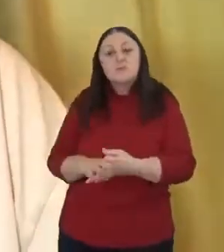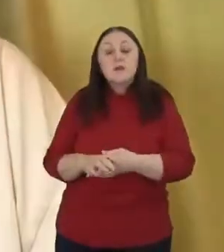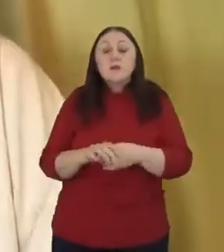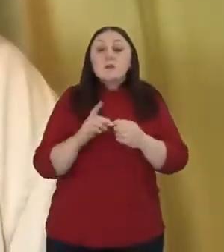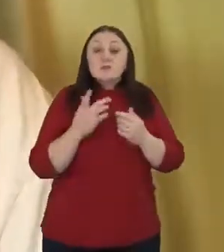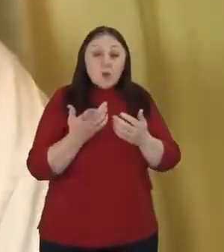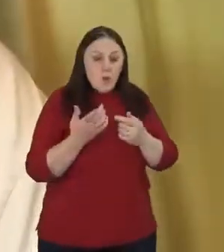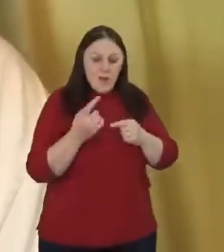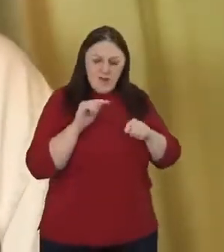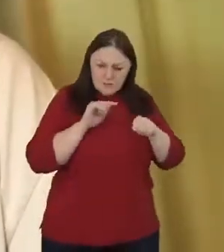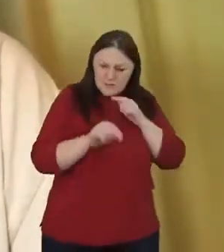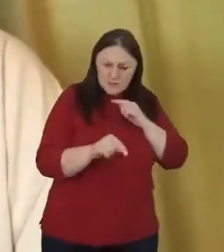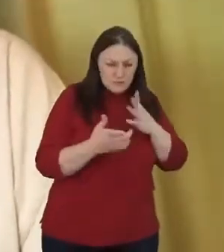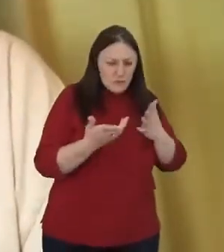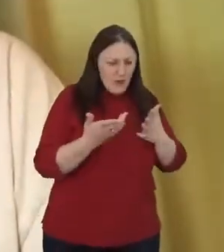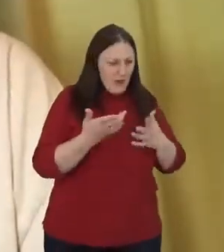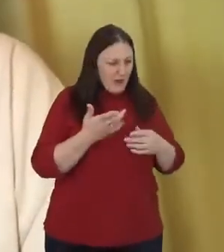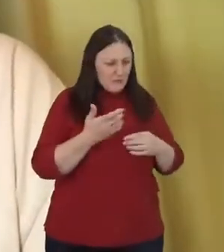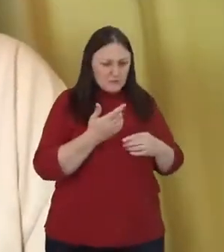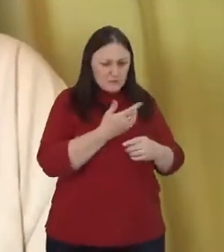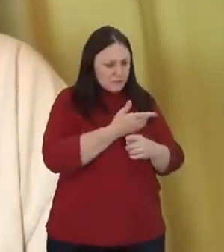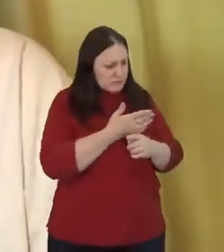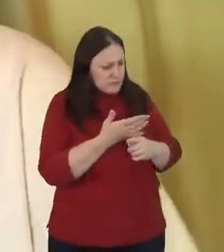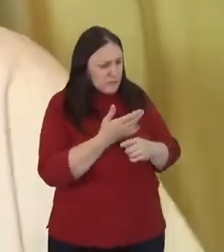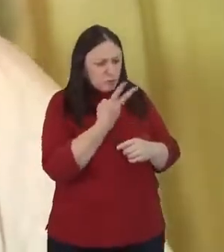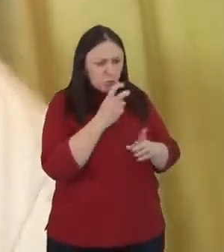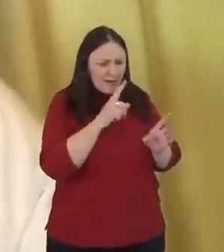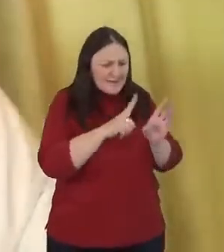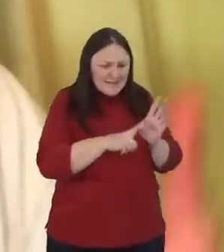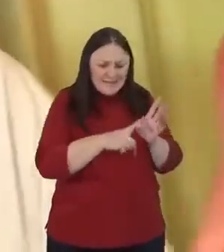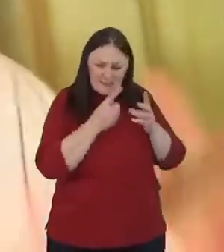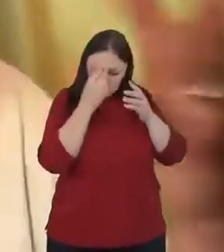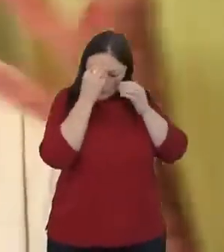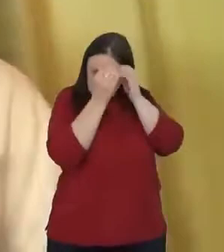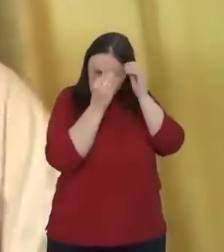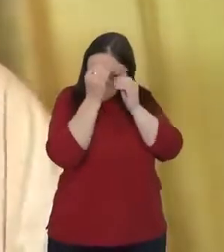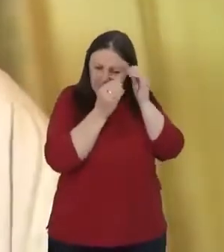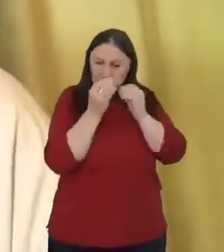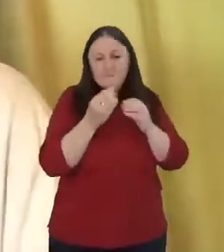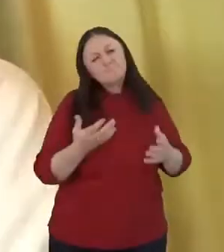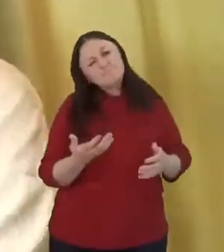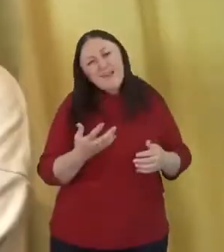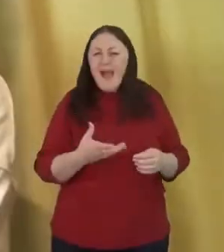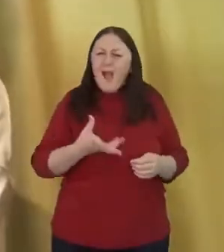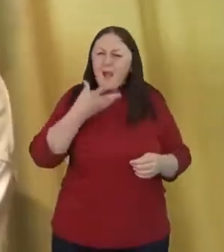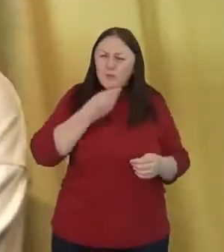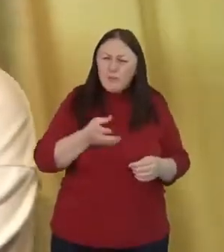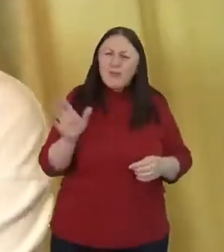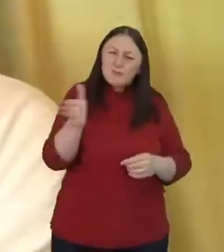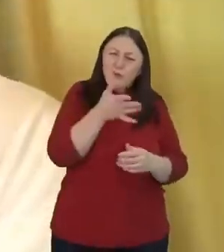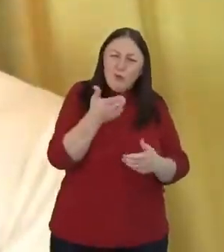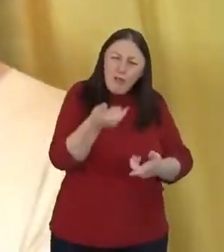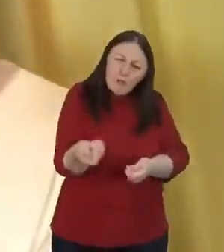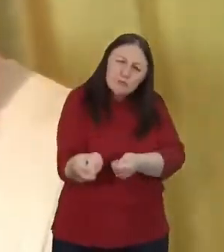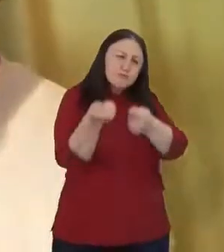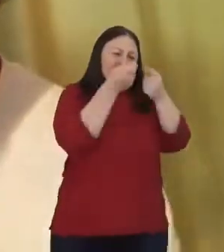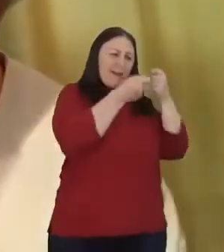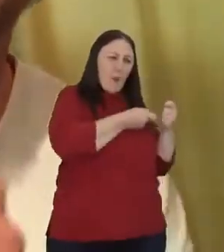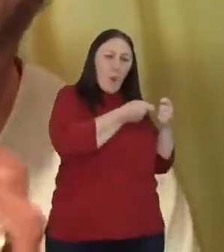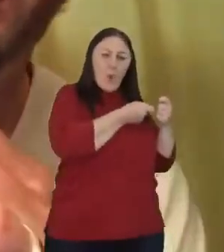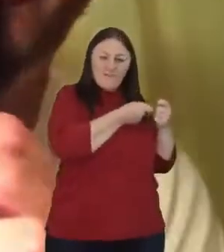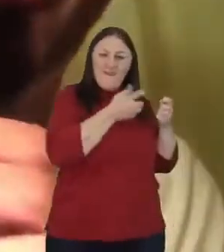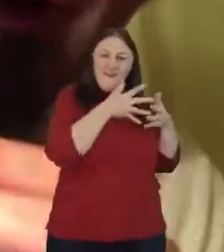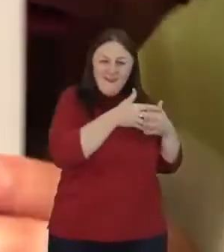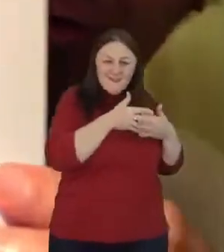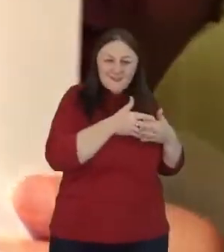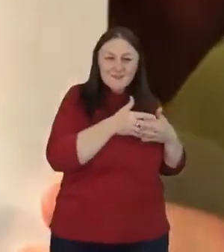over the last 20 years or so in Philadelphia, by the way, I wish I could bring all of you to Philly, but I am going to bring one glimpse of Philly